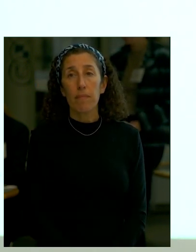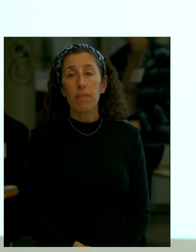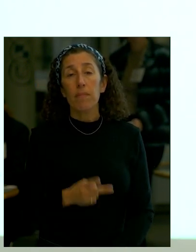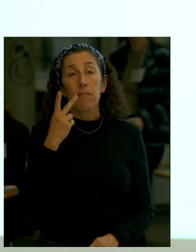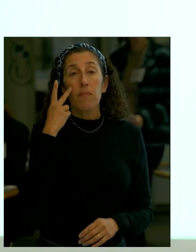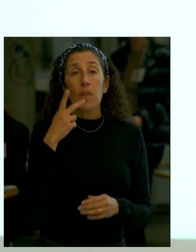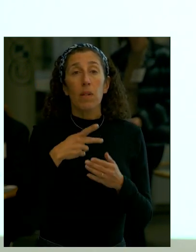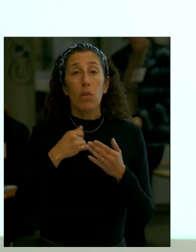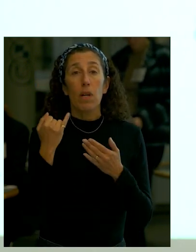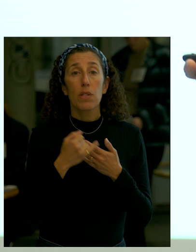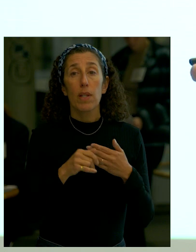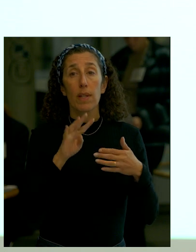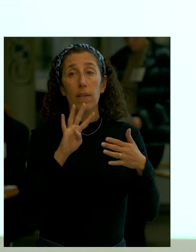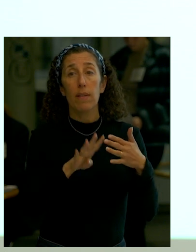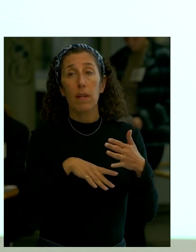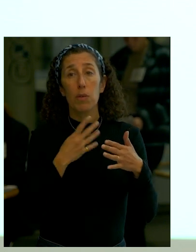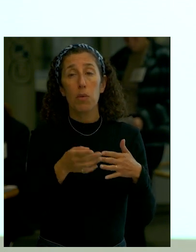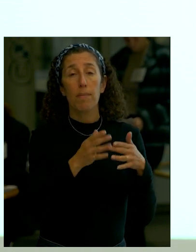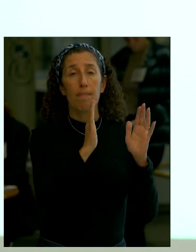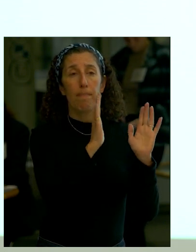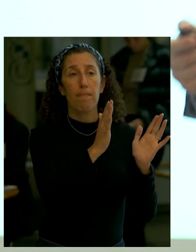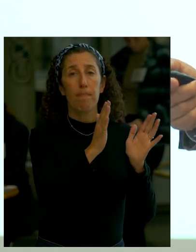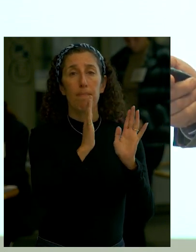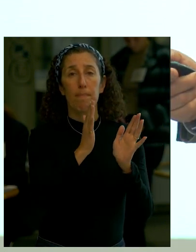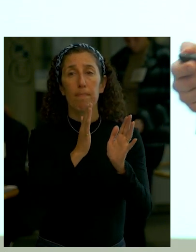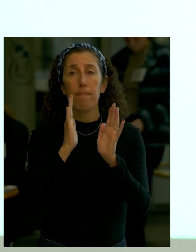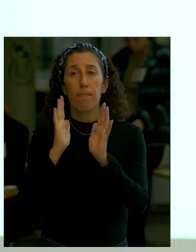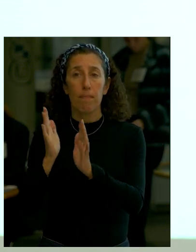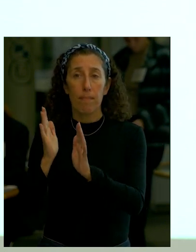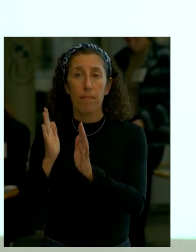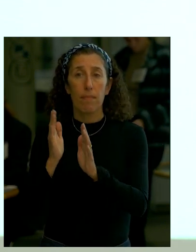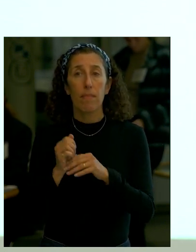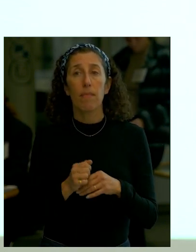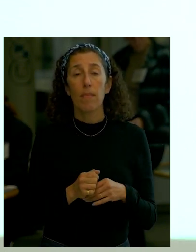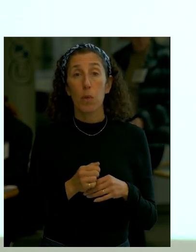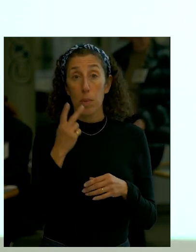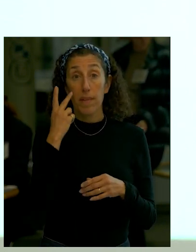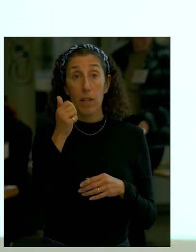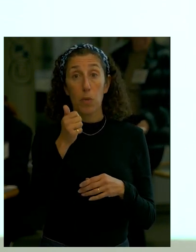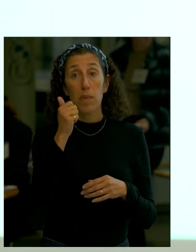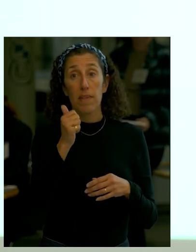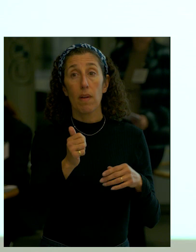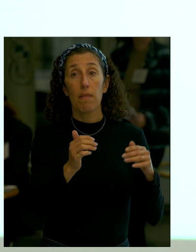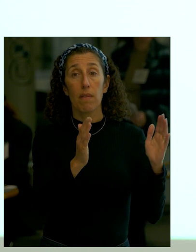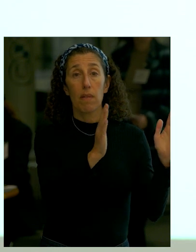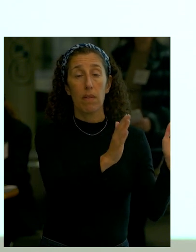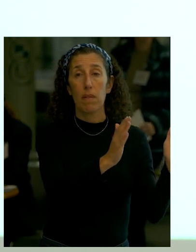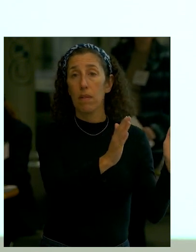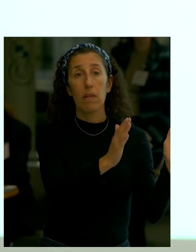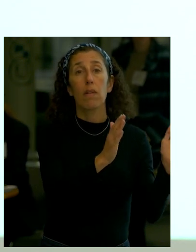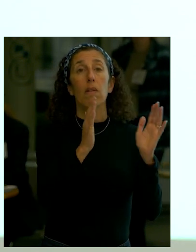of the 60% phase we've passed the 30% milestone and right now we're beginning to go into more details